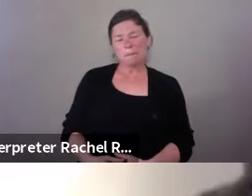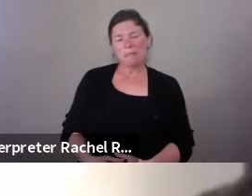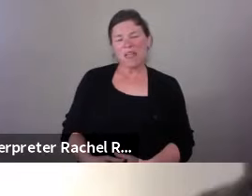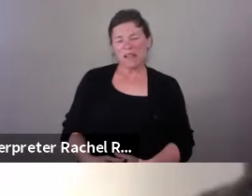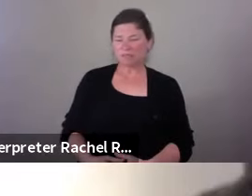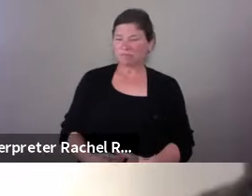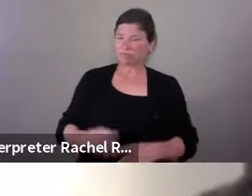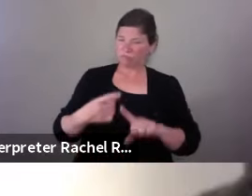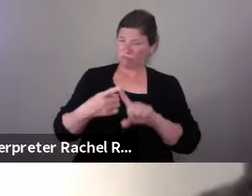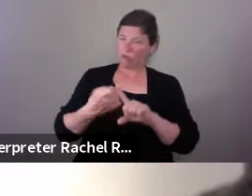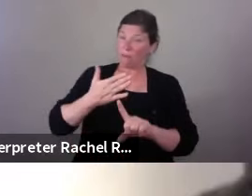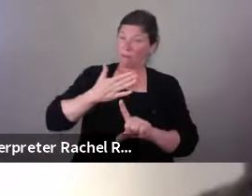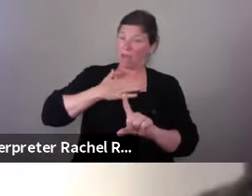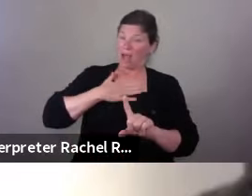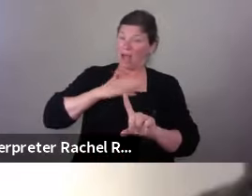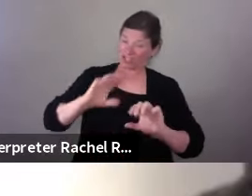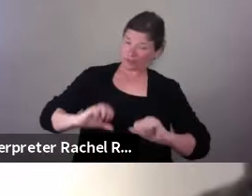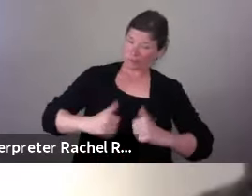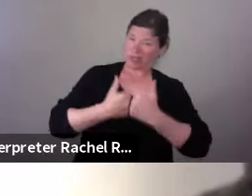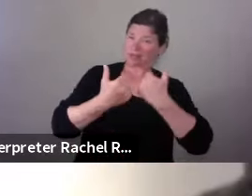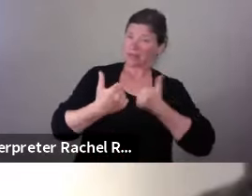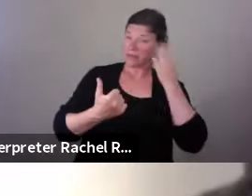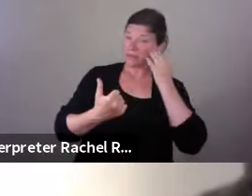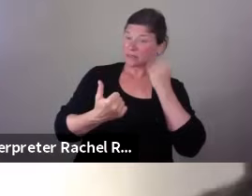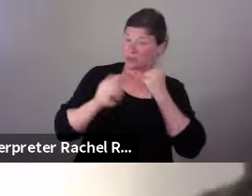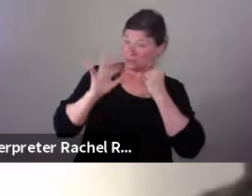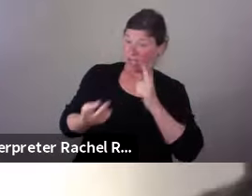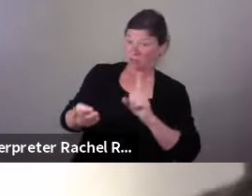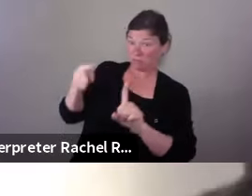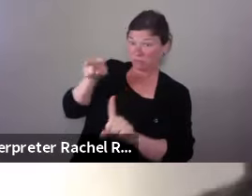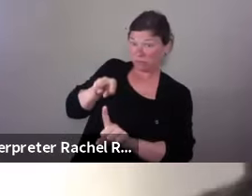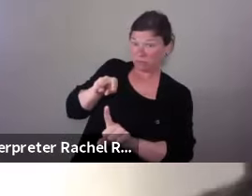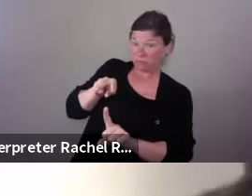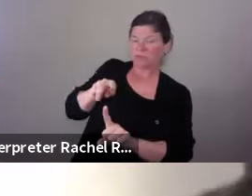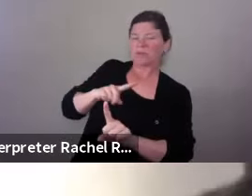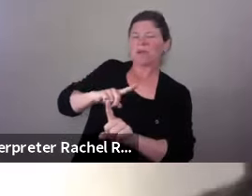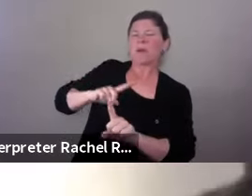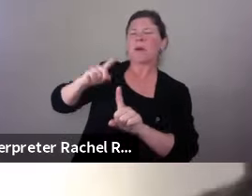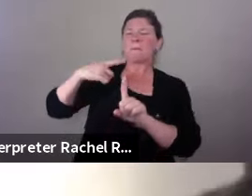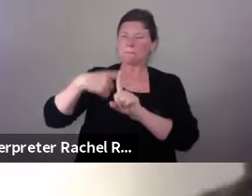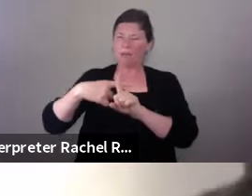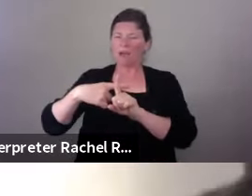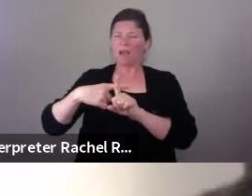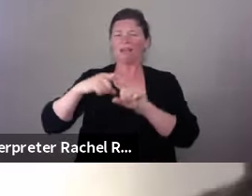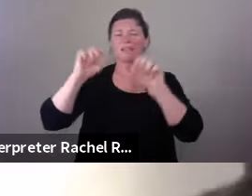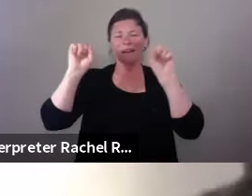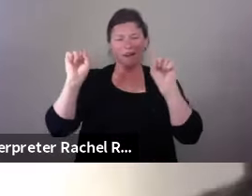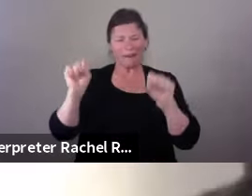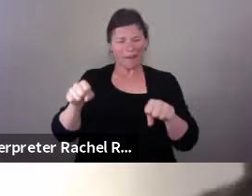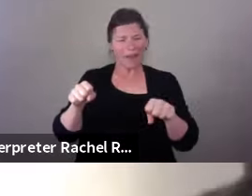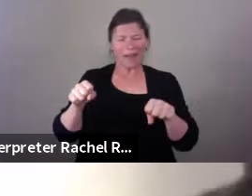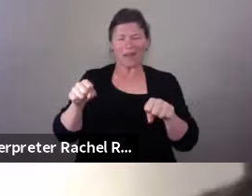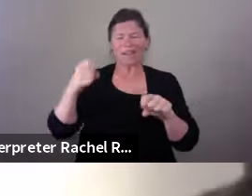view, but I can also look at it from a funding point of view, for example.